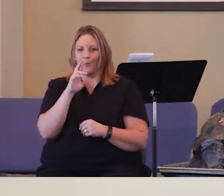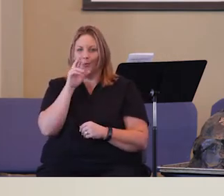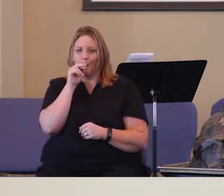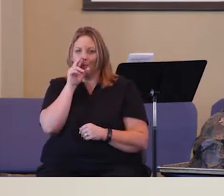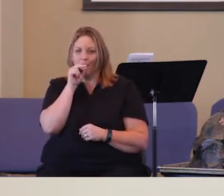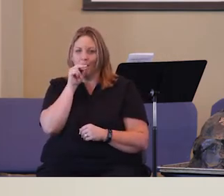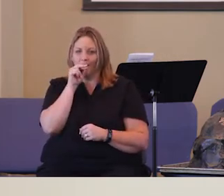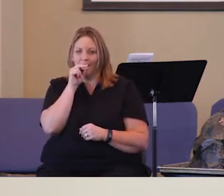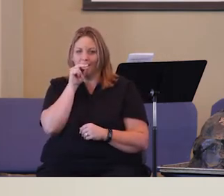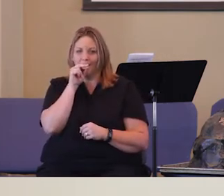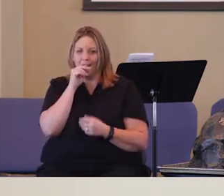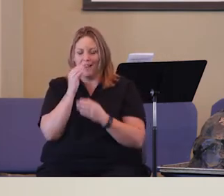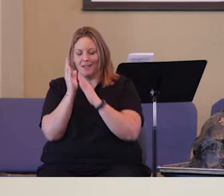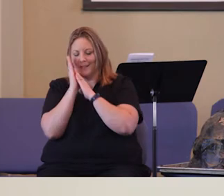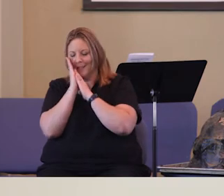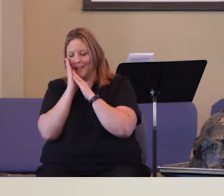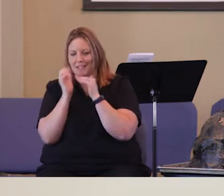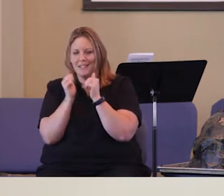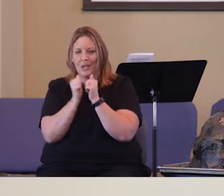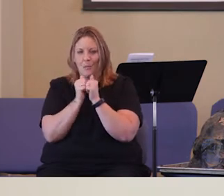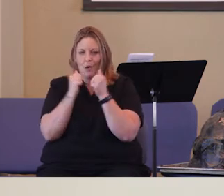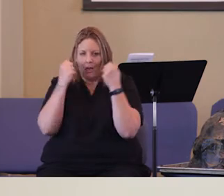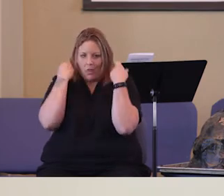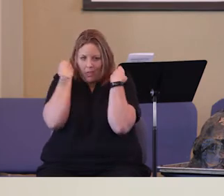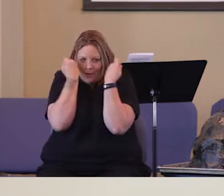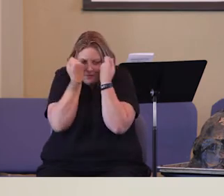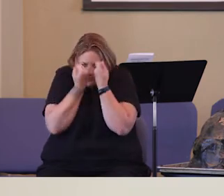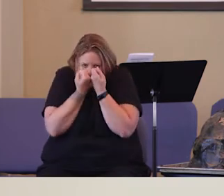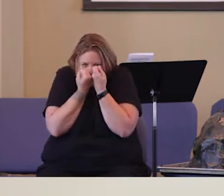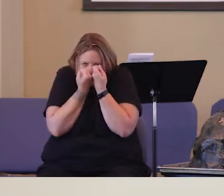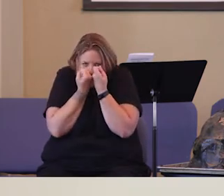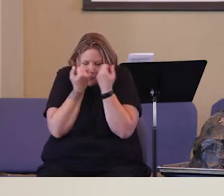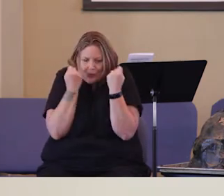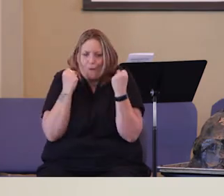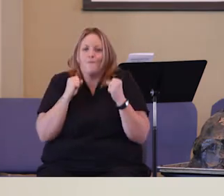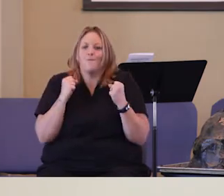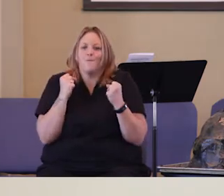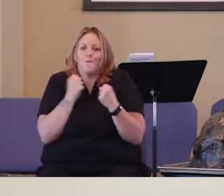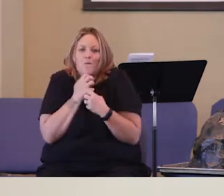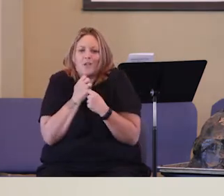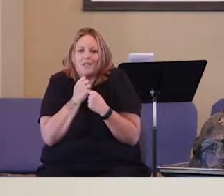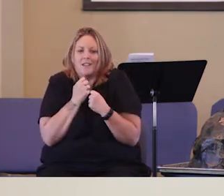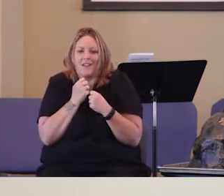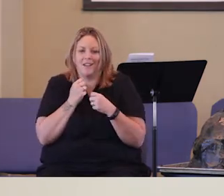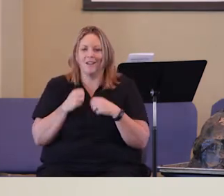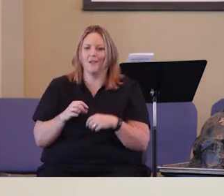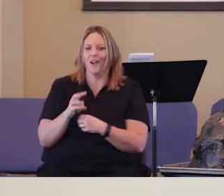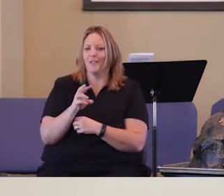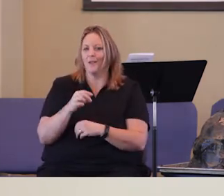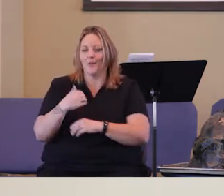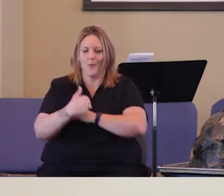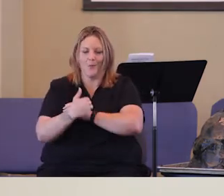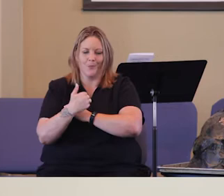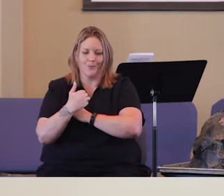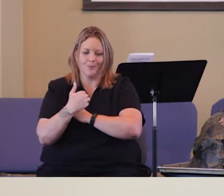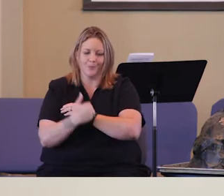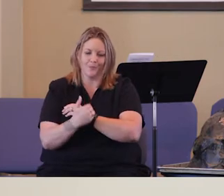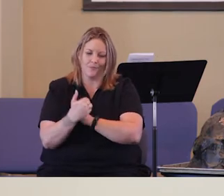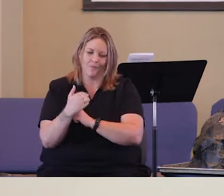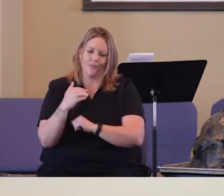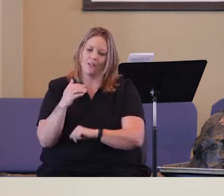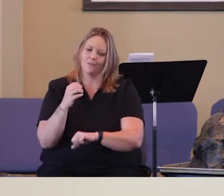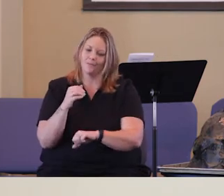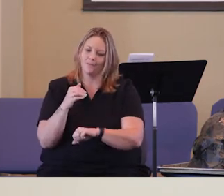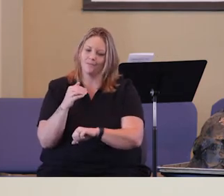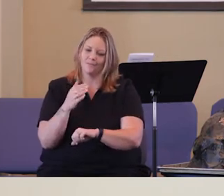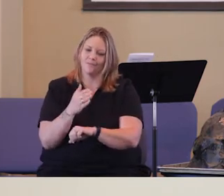yet, Robin had to sleep with a hoodie. And it was freezing. Even running the wood stove, you know, running the